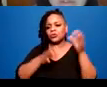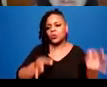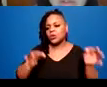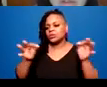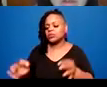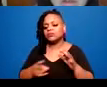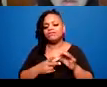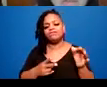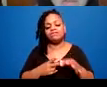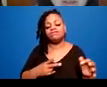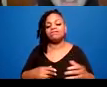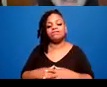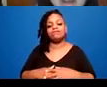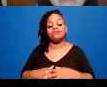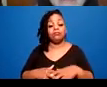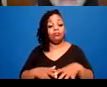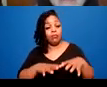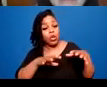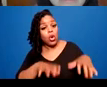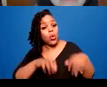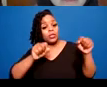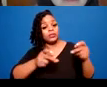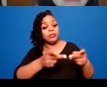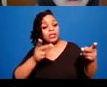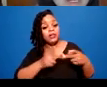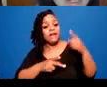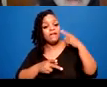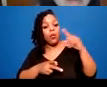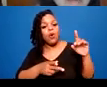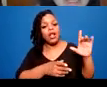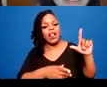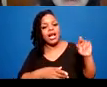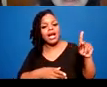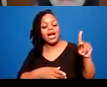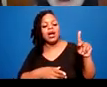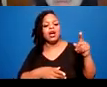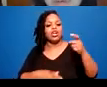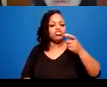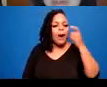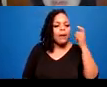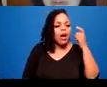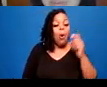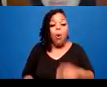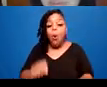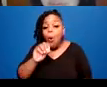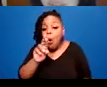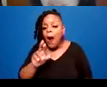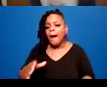blocking it out to some degree. I know that's a very brutal answer,